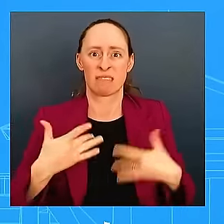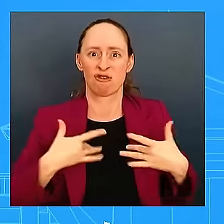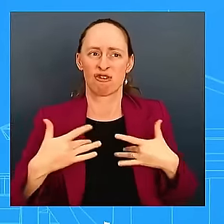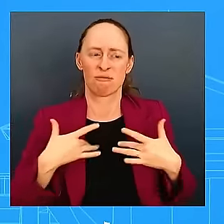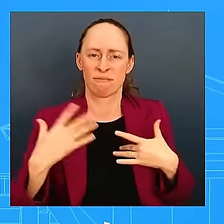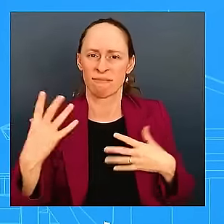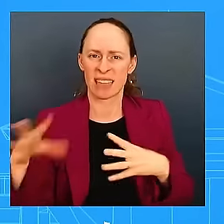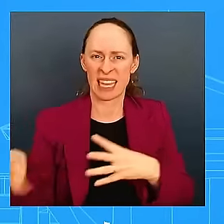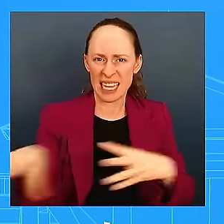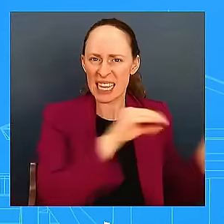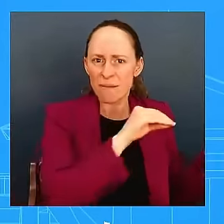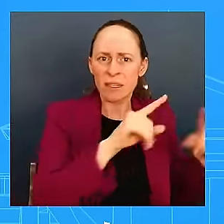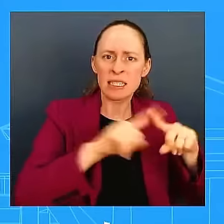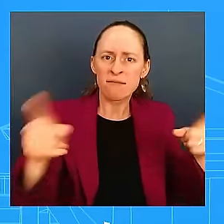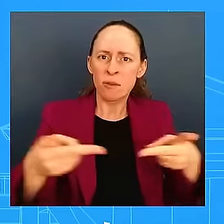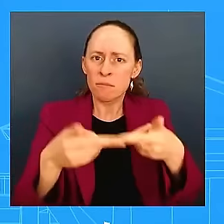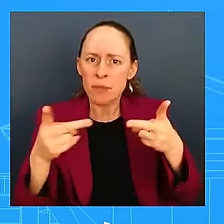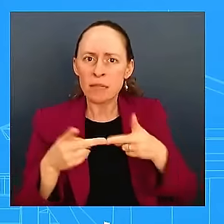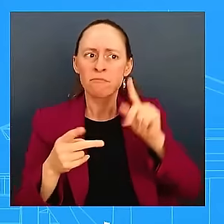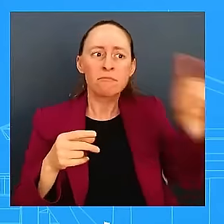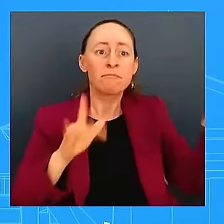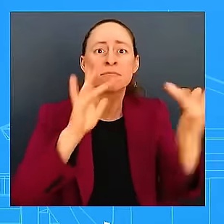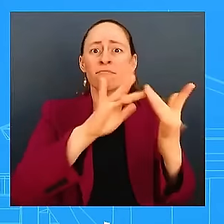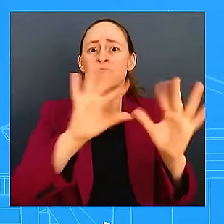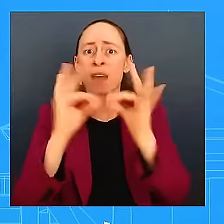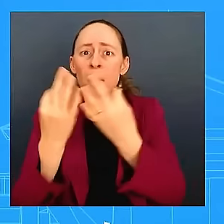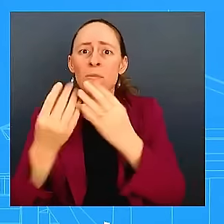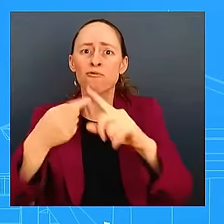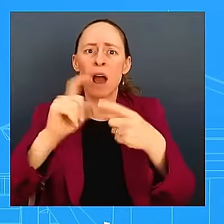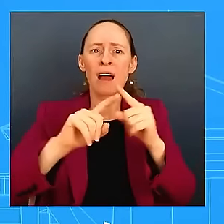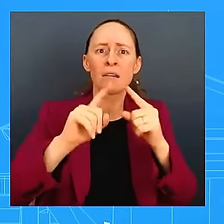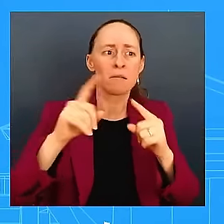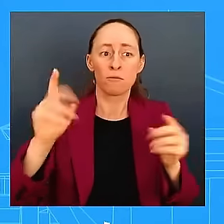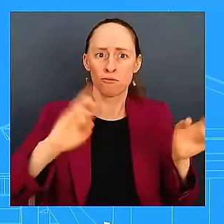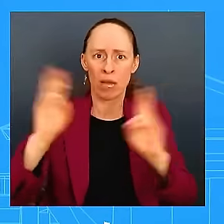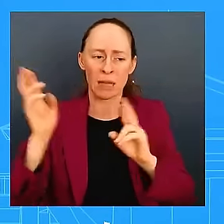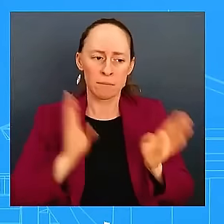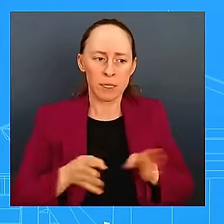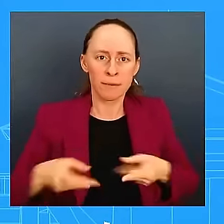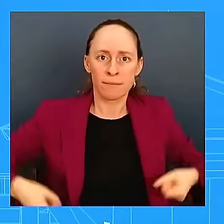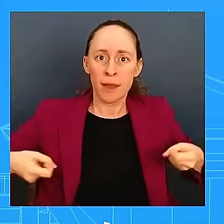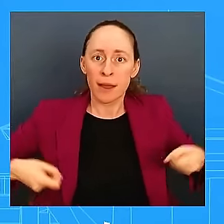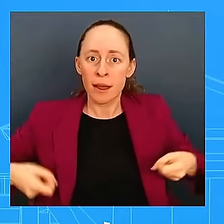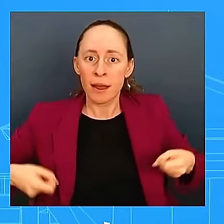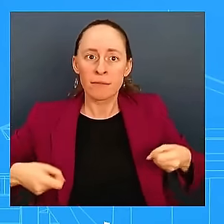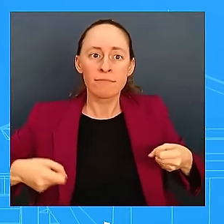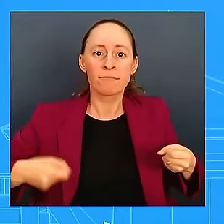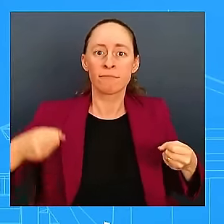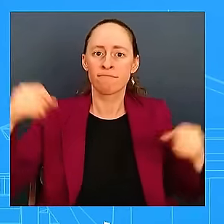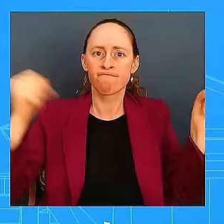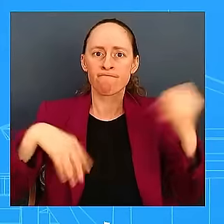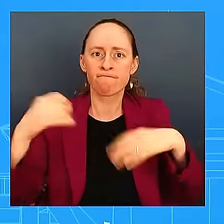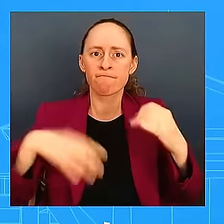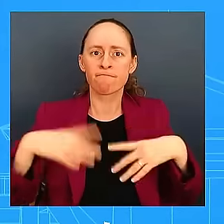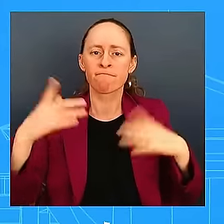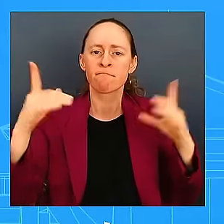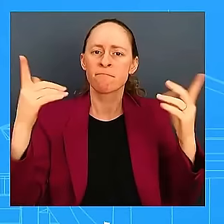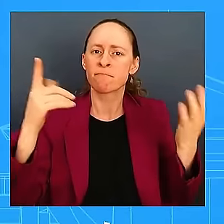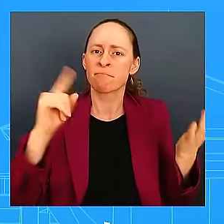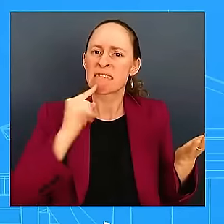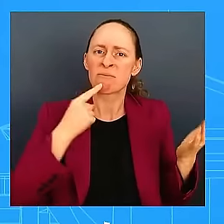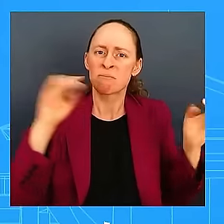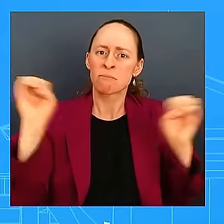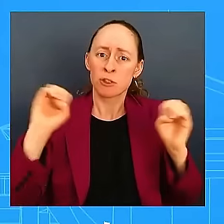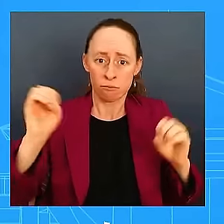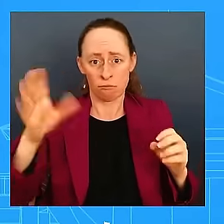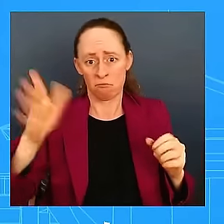going to need to take with them, like medicine or power devices for medical reasons. It's not too late. They should be able to put those plans